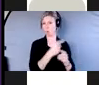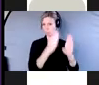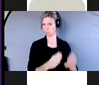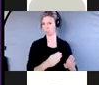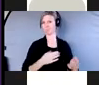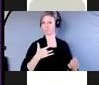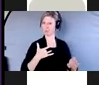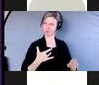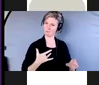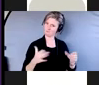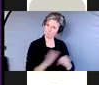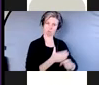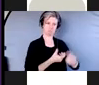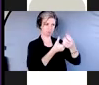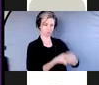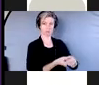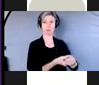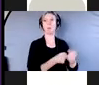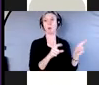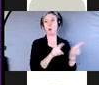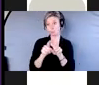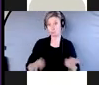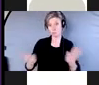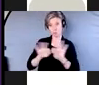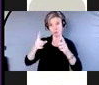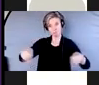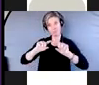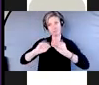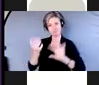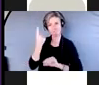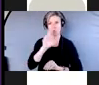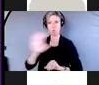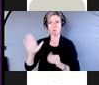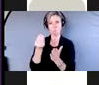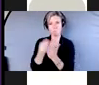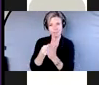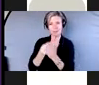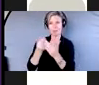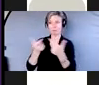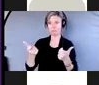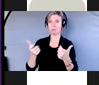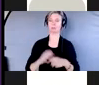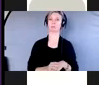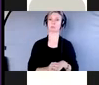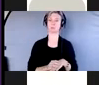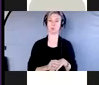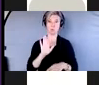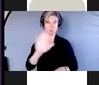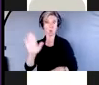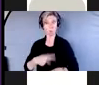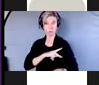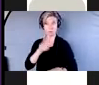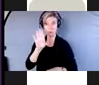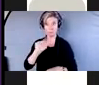understanding your financial affairs goes a long way, not only within you know, your personal banking, who you identify, but who